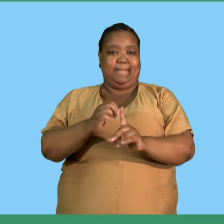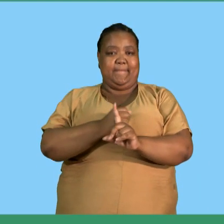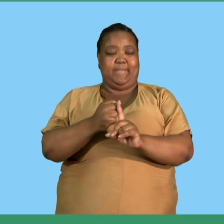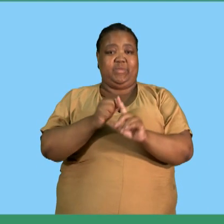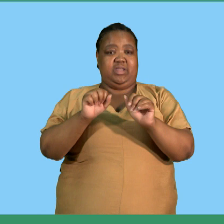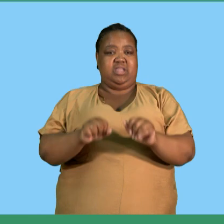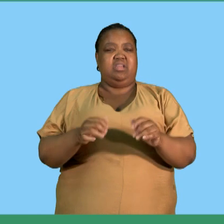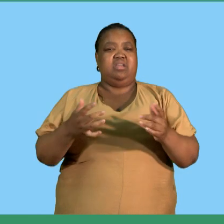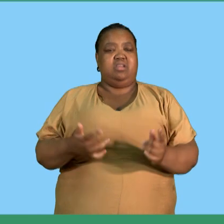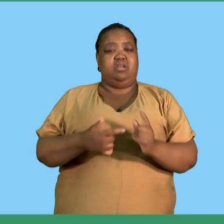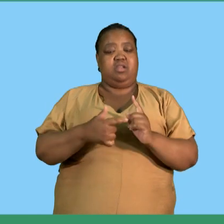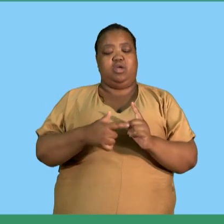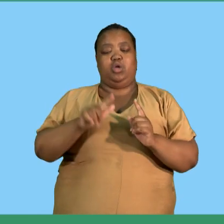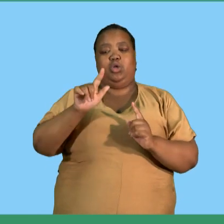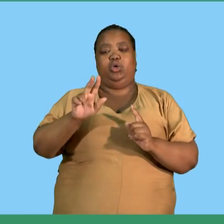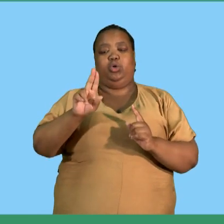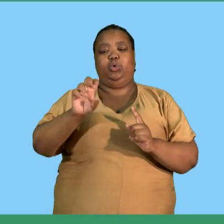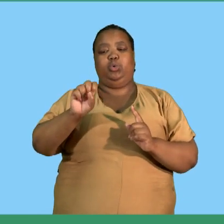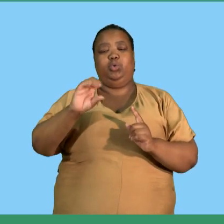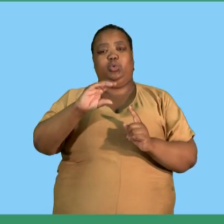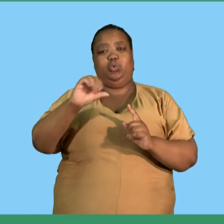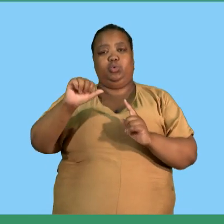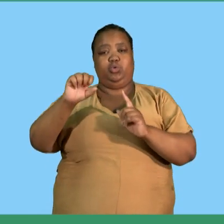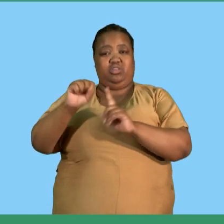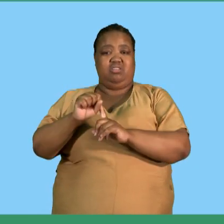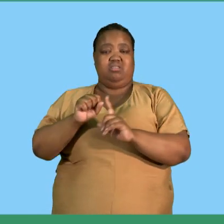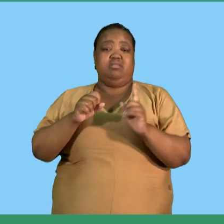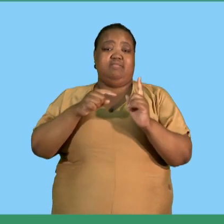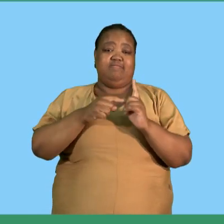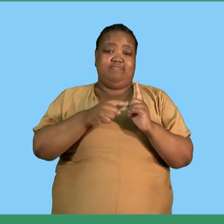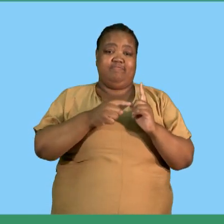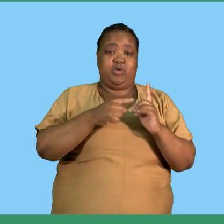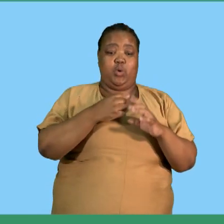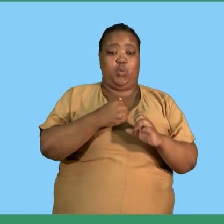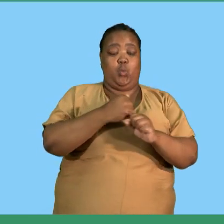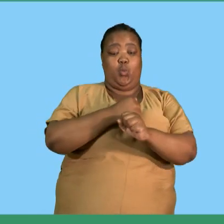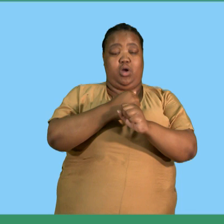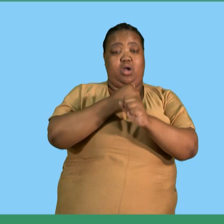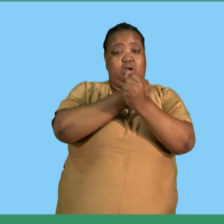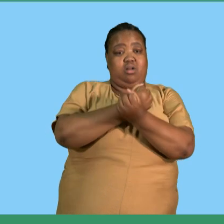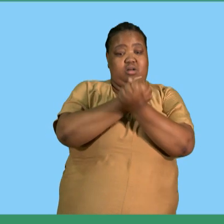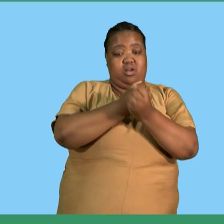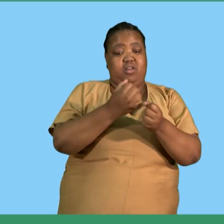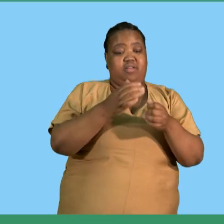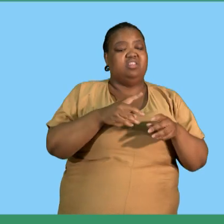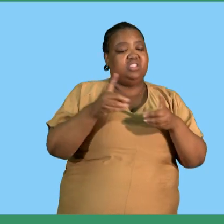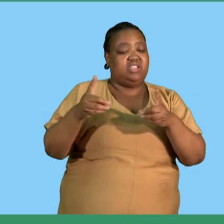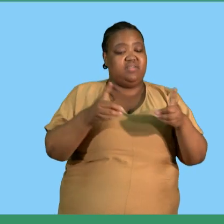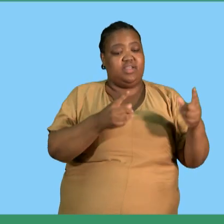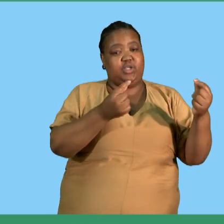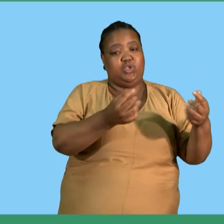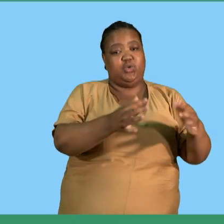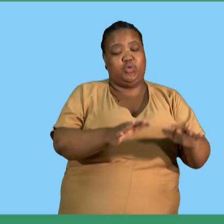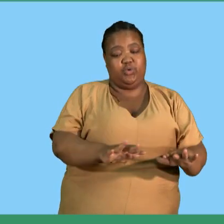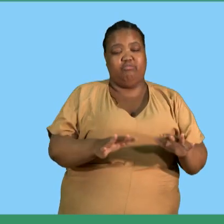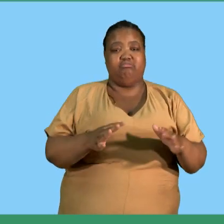is happening here lucas the truck driver does not always return to the factory after making deliveries